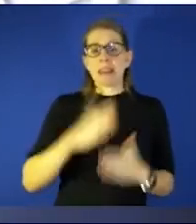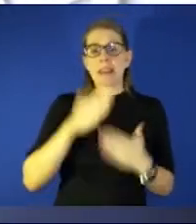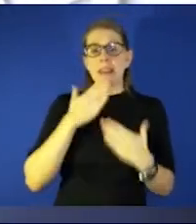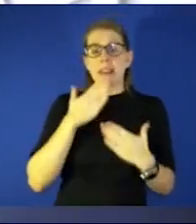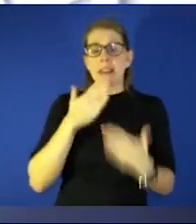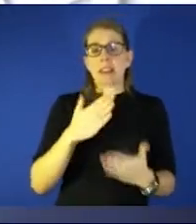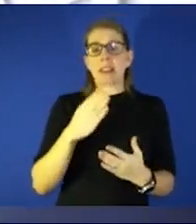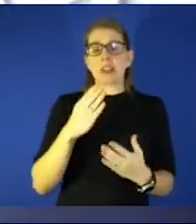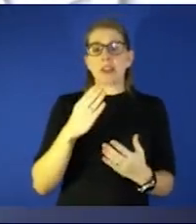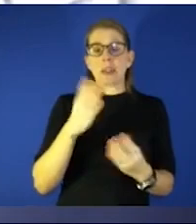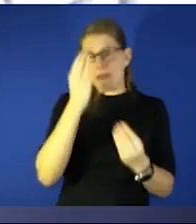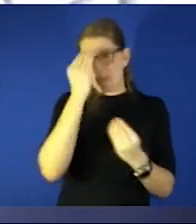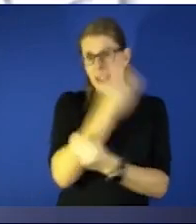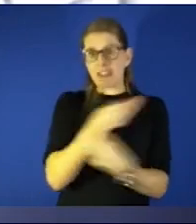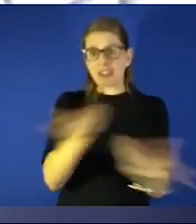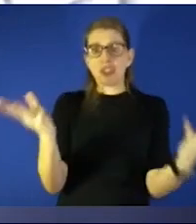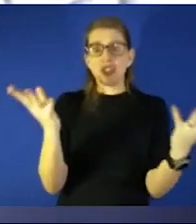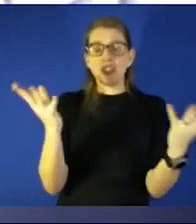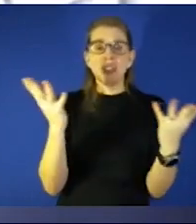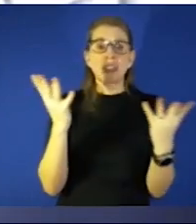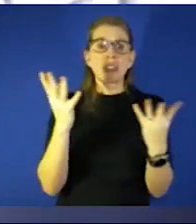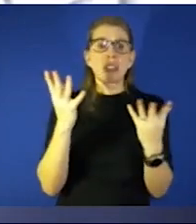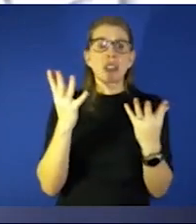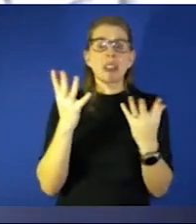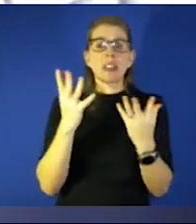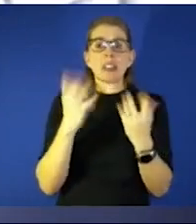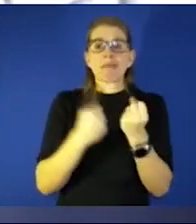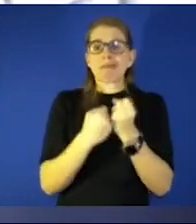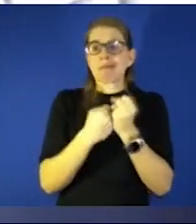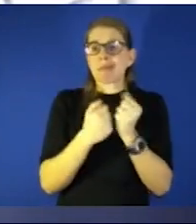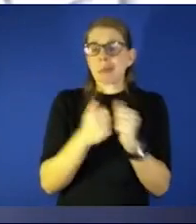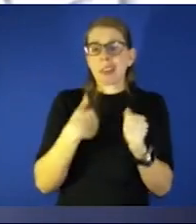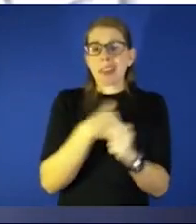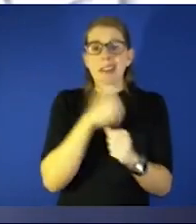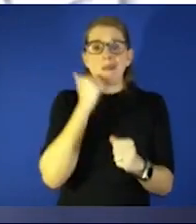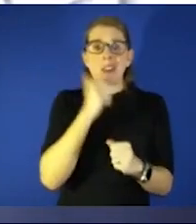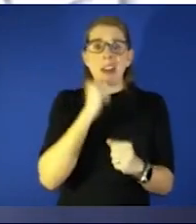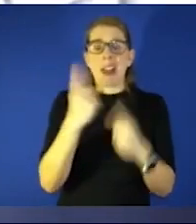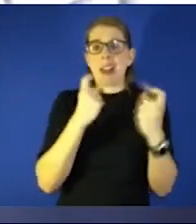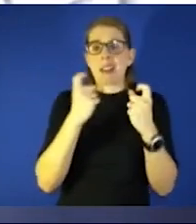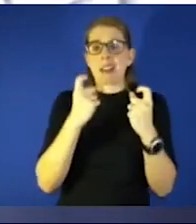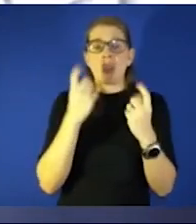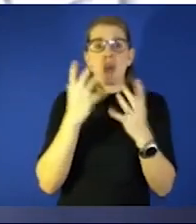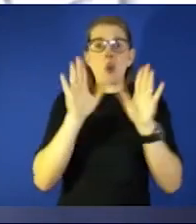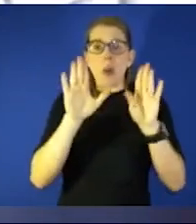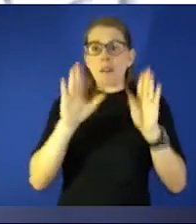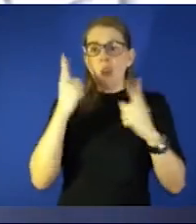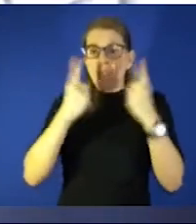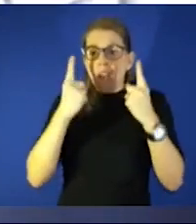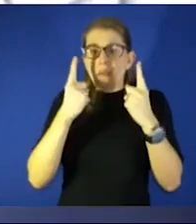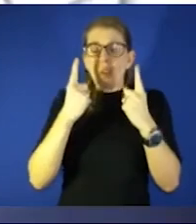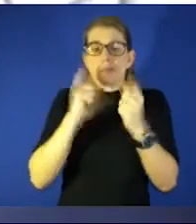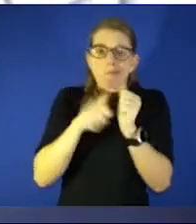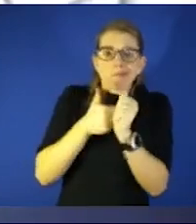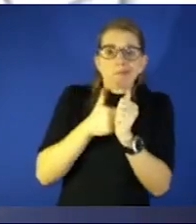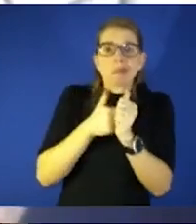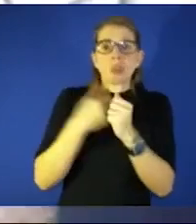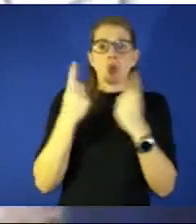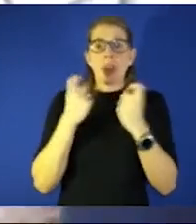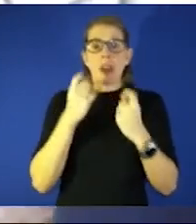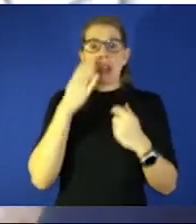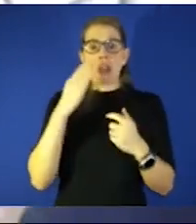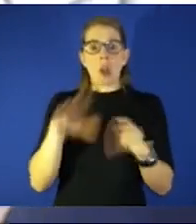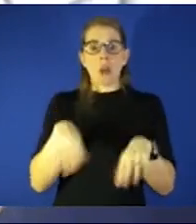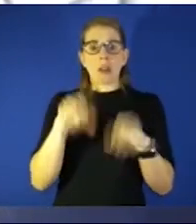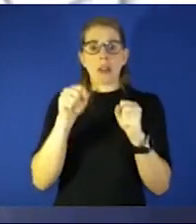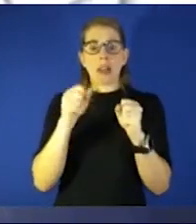information and and just being there with us every single day and asking so many wonderful thoughtful questions and um i know we're taking a little